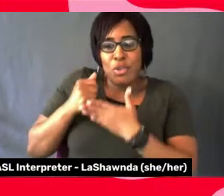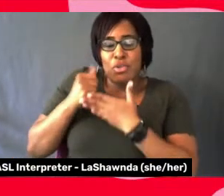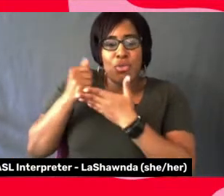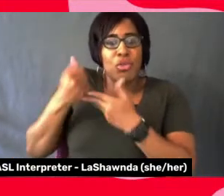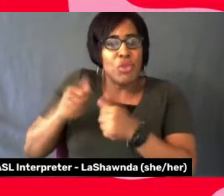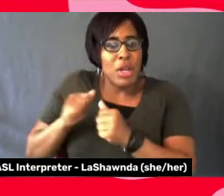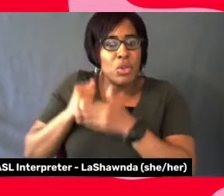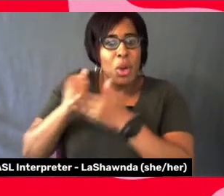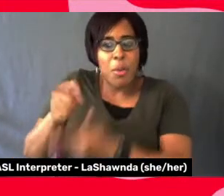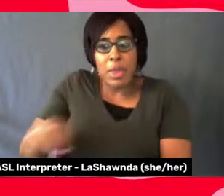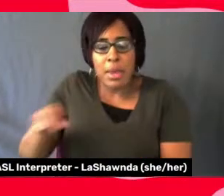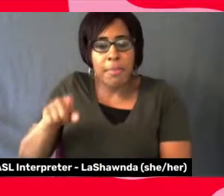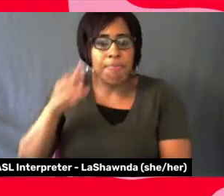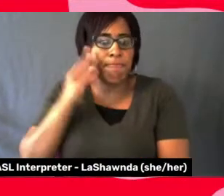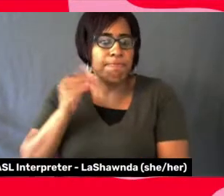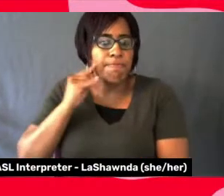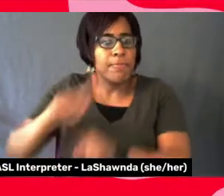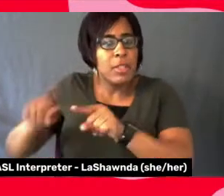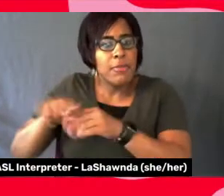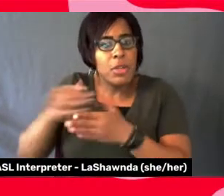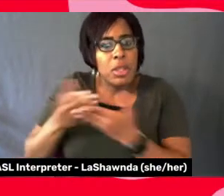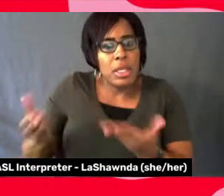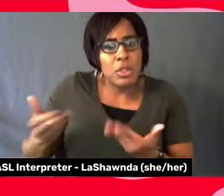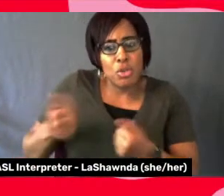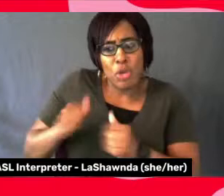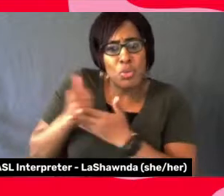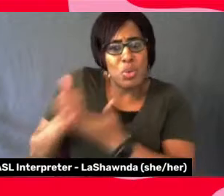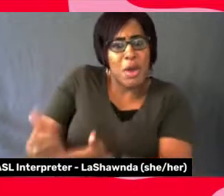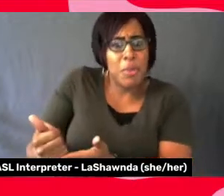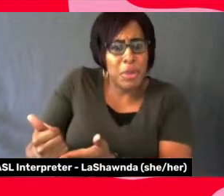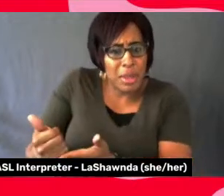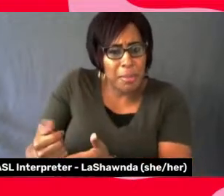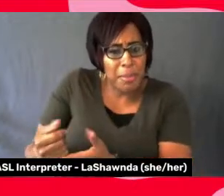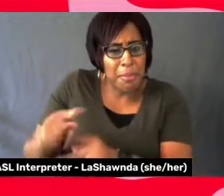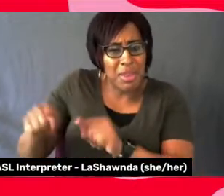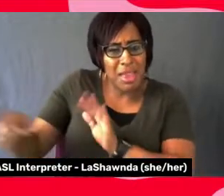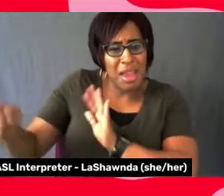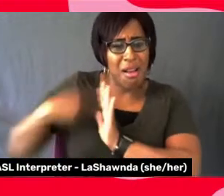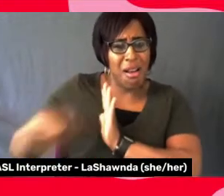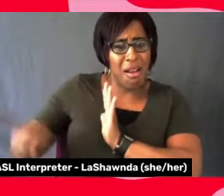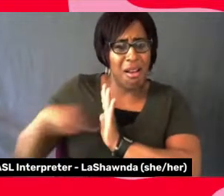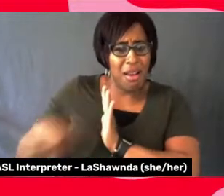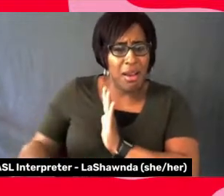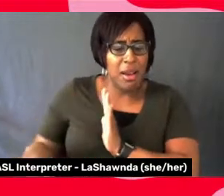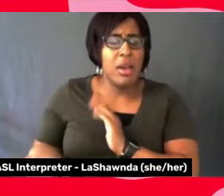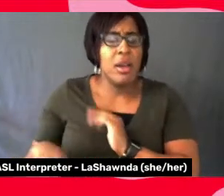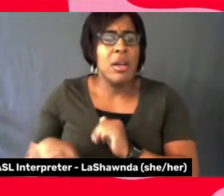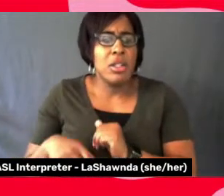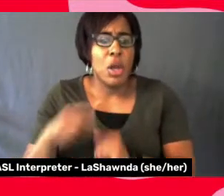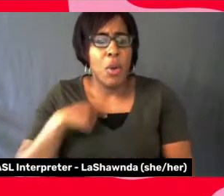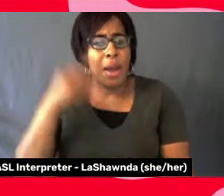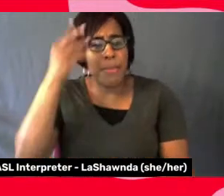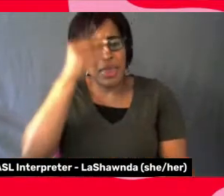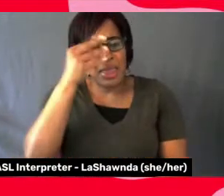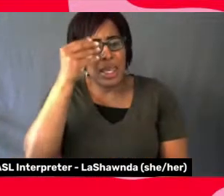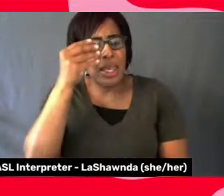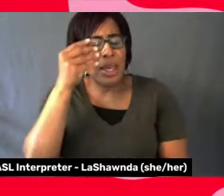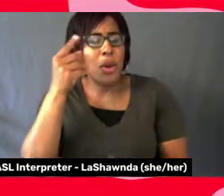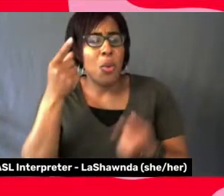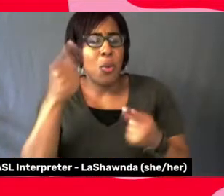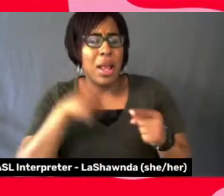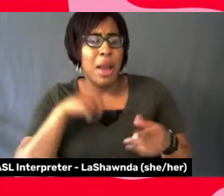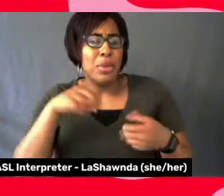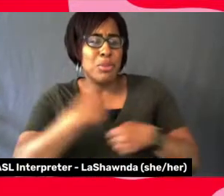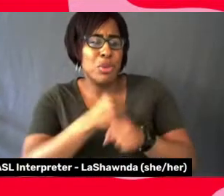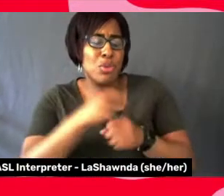have, have had the opportunity. Um, I'm thinking about how when I was producing and choreographing shows at the Pabst Theater